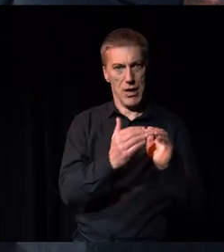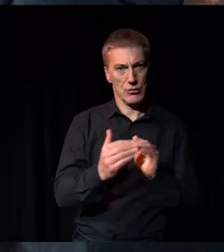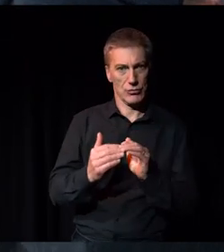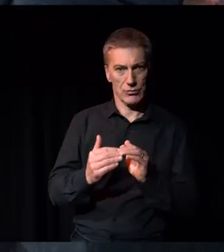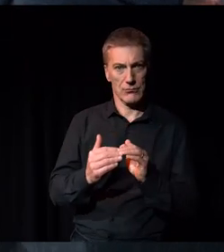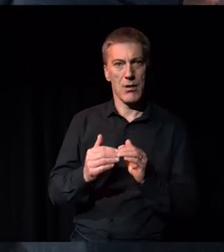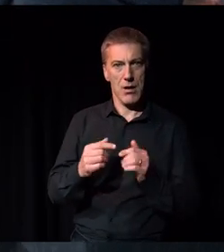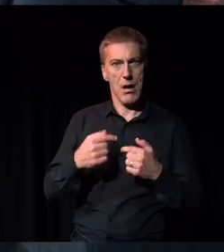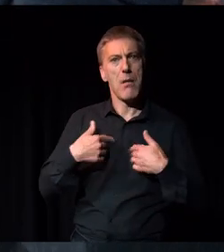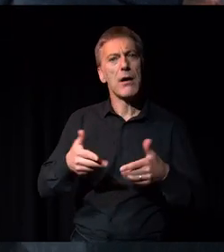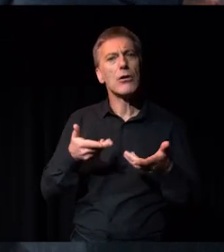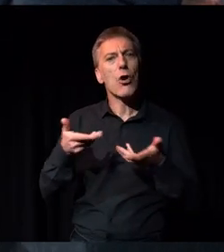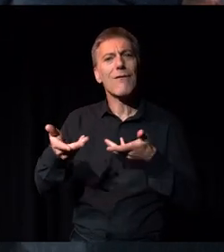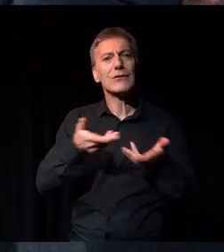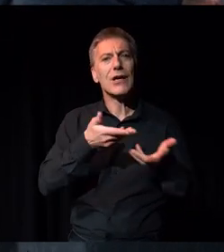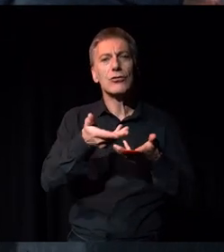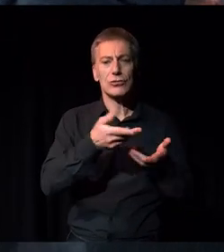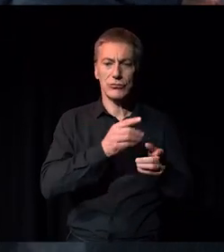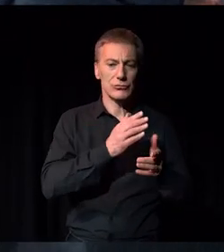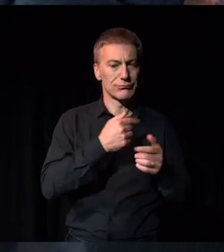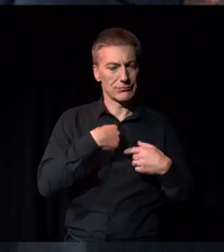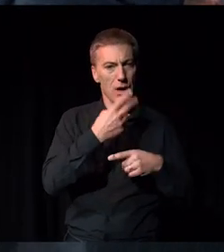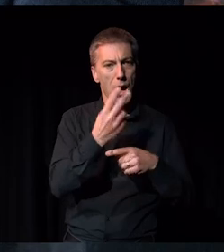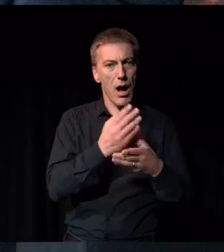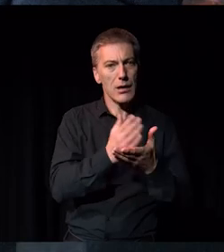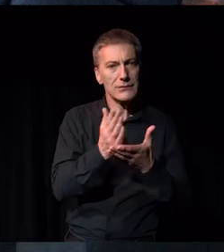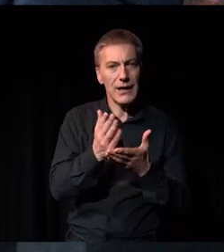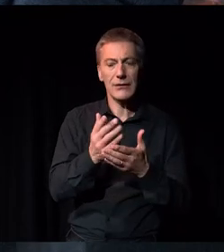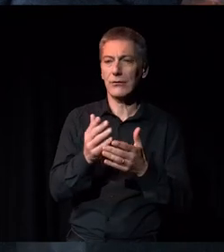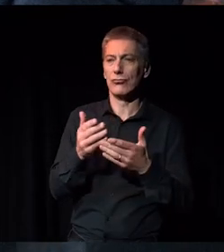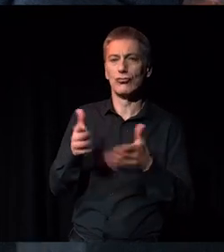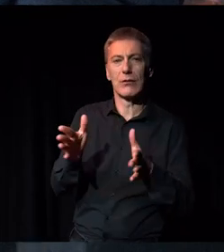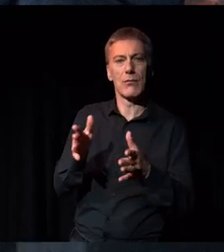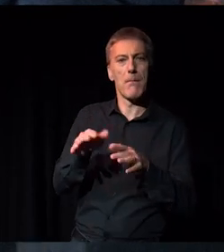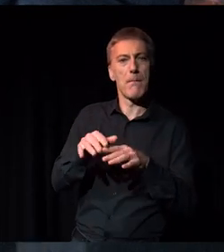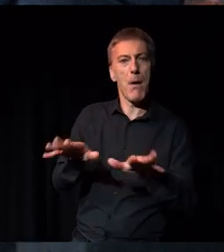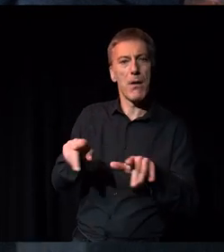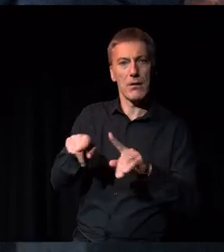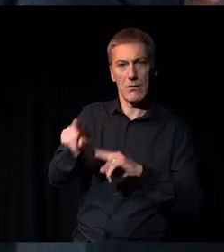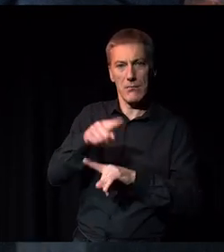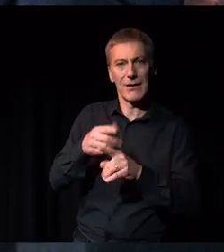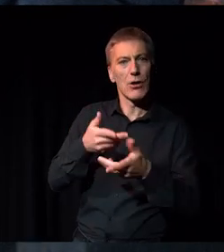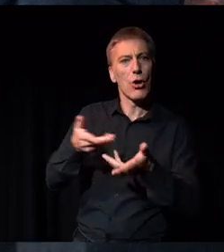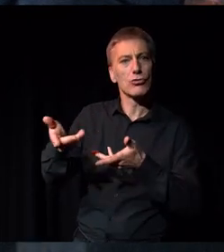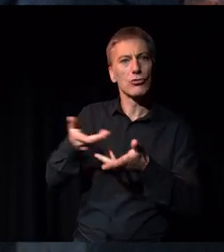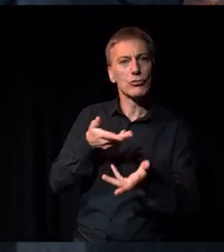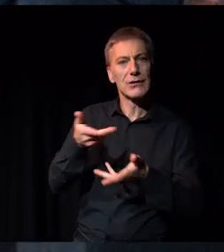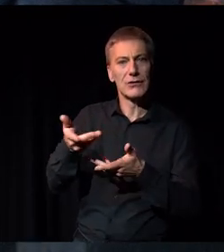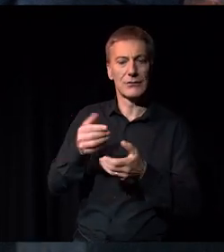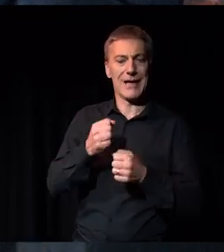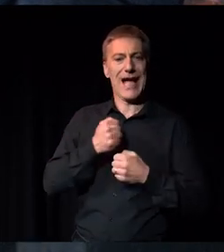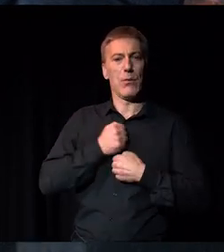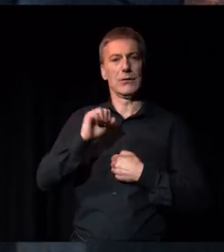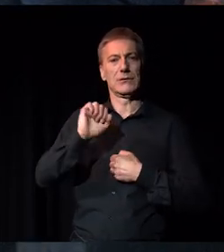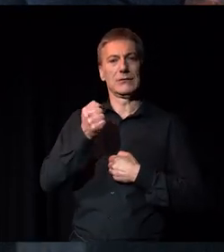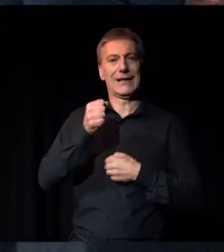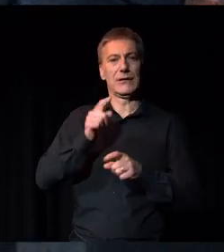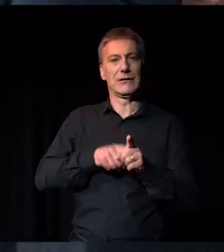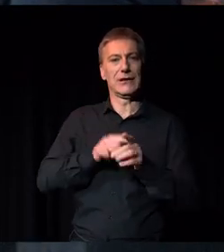conversations we've been having with the sector and the general public through the consultation process we've been doing with the 10 year strategy,